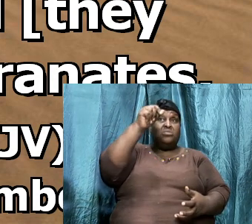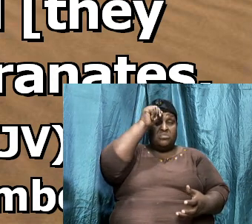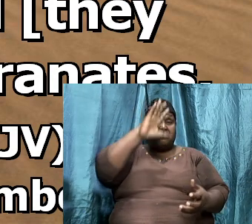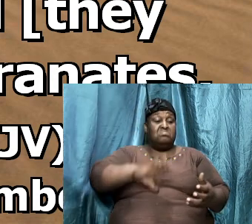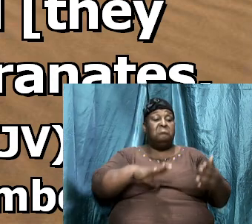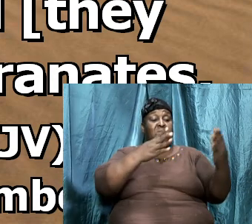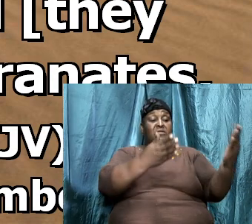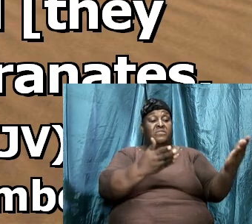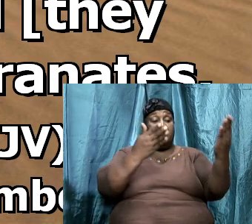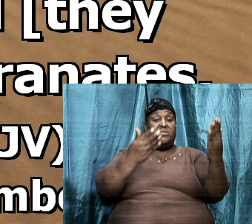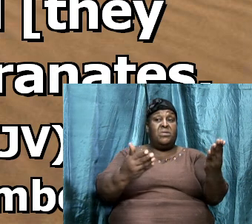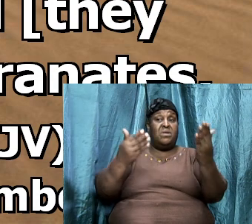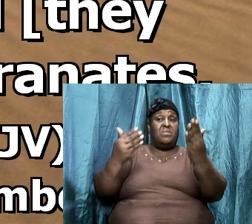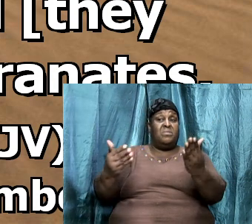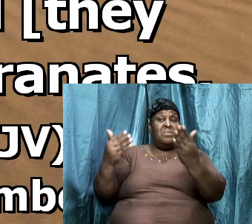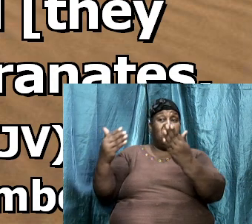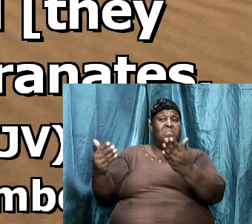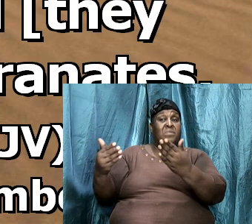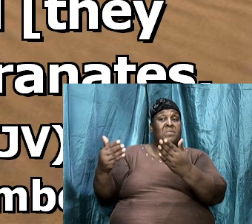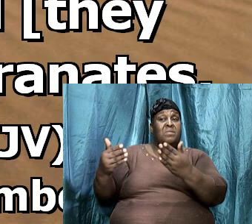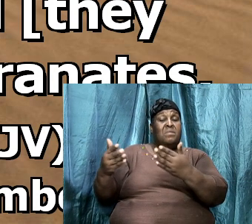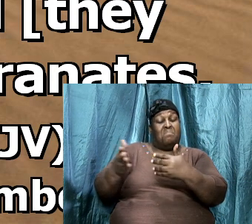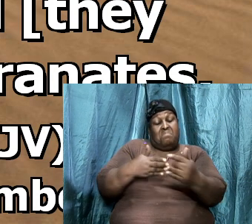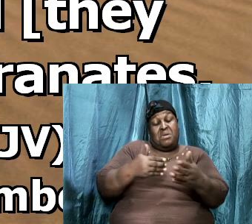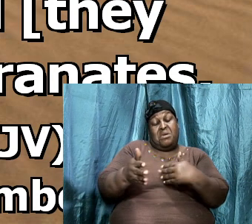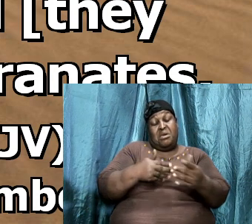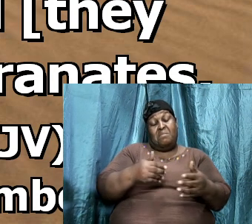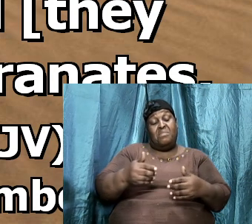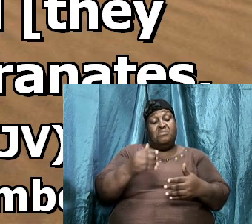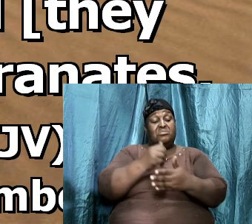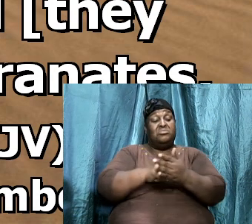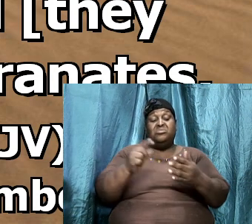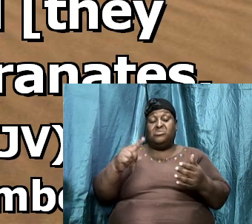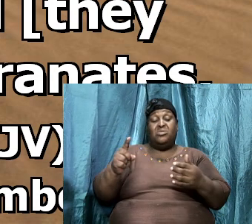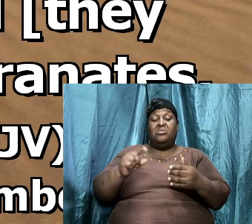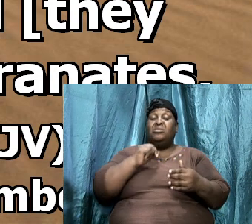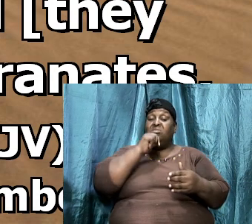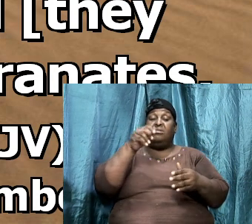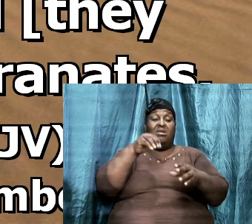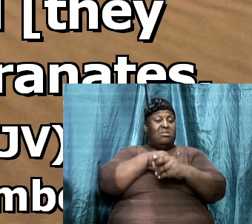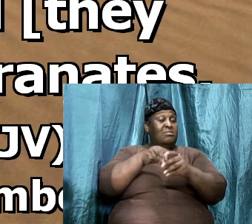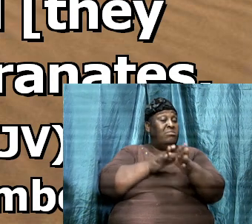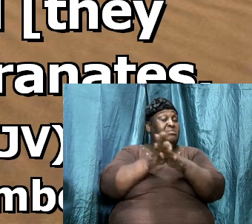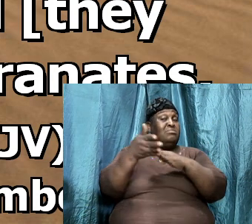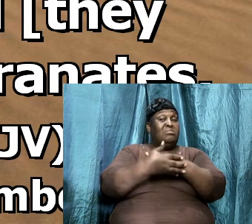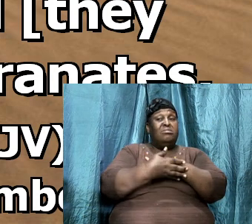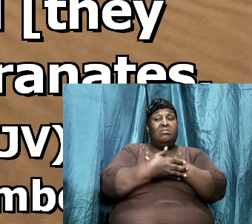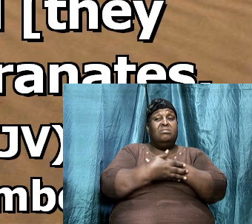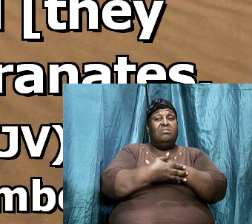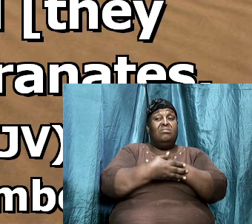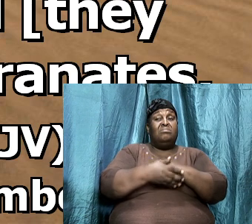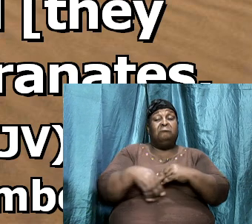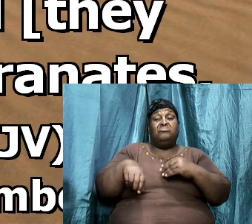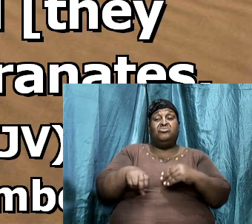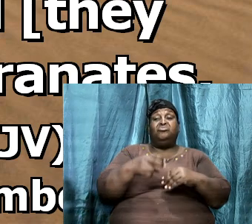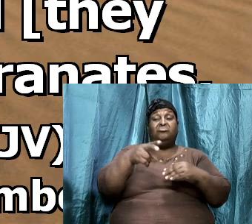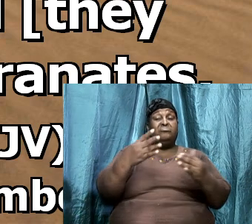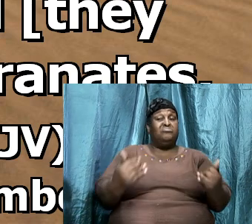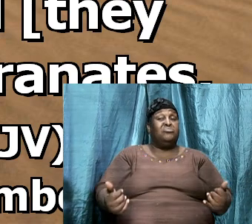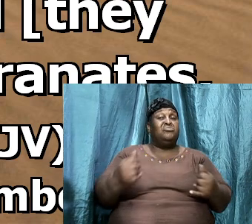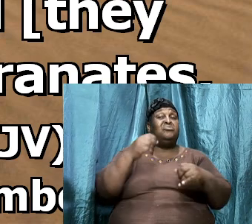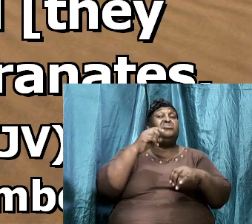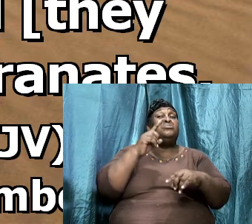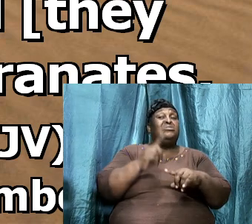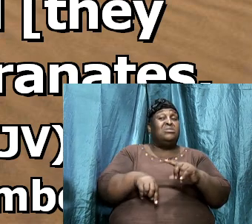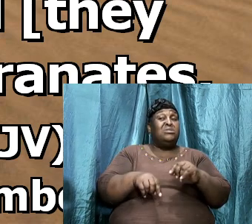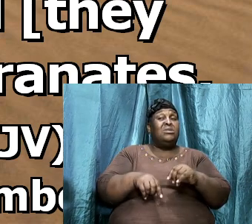Probably that might happen somewhere else, but not in Jamaica. And I traveled now and then, and they have some